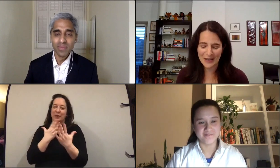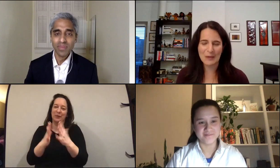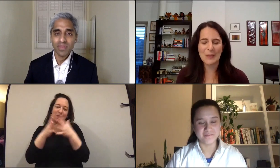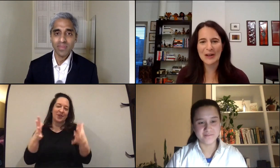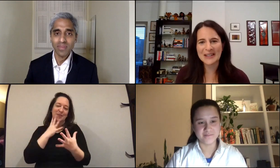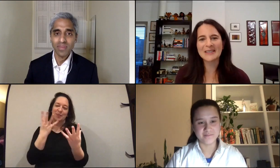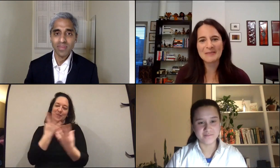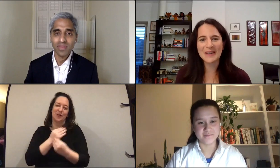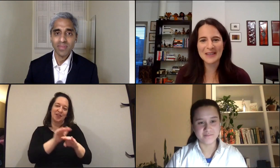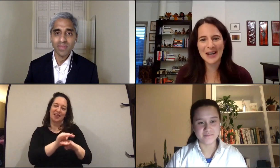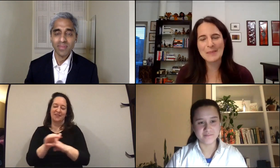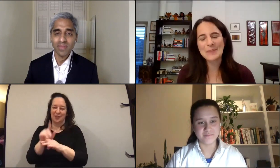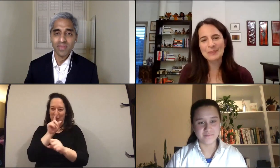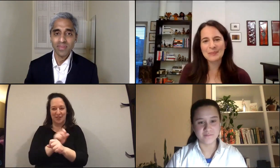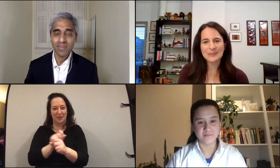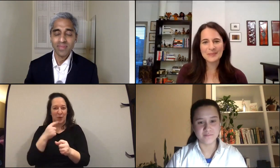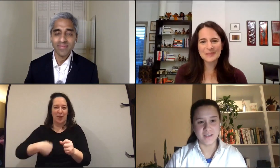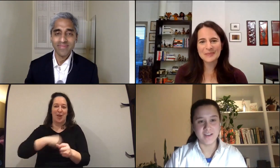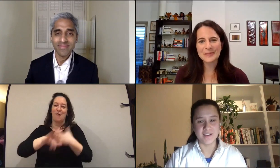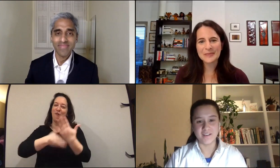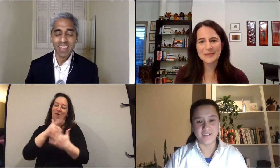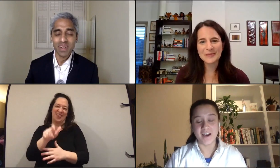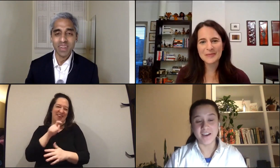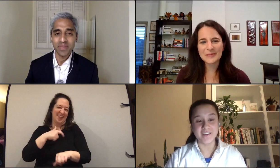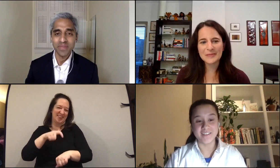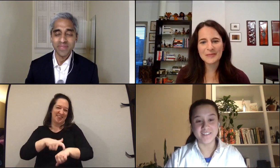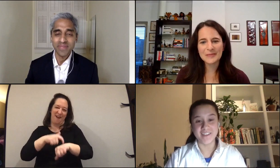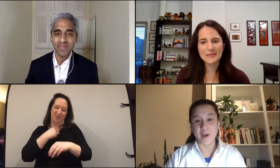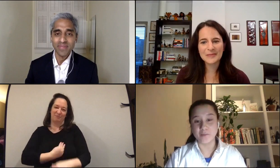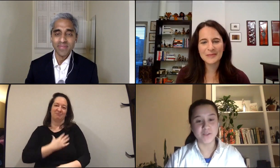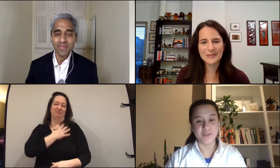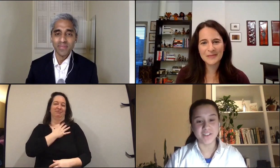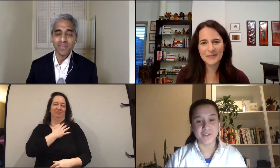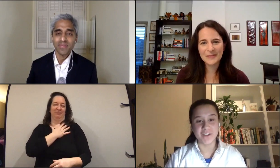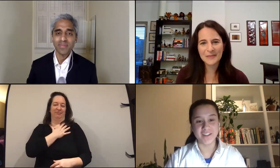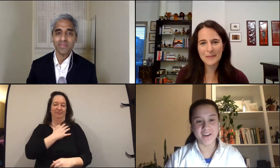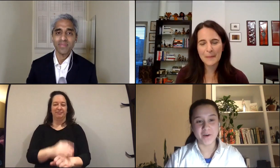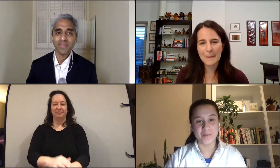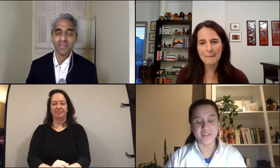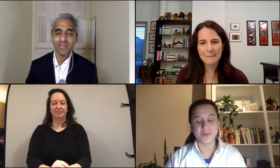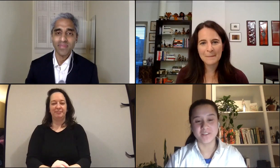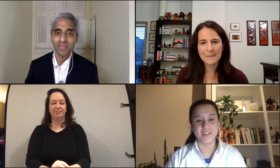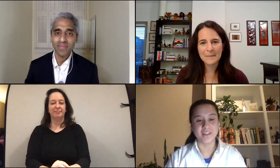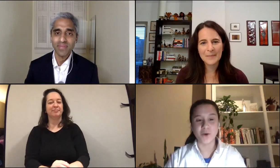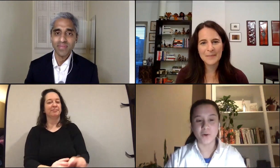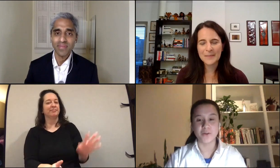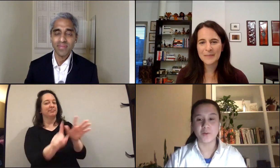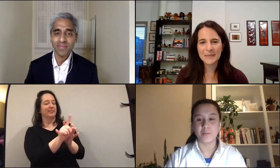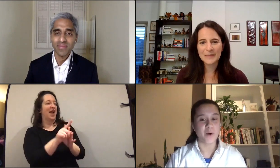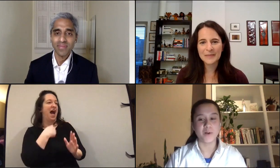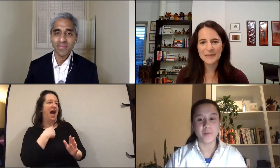i think what we all needed at this time i absolutely agree um this was a